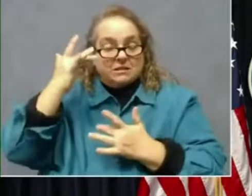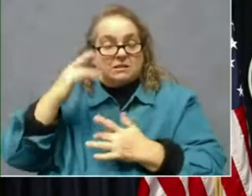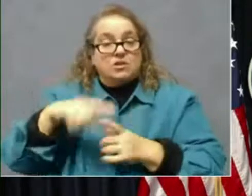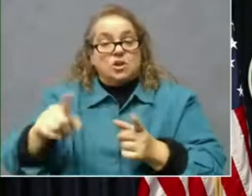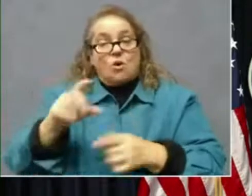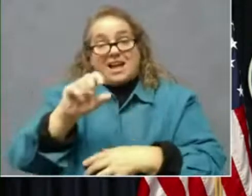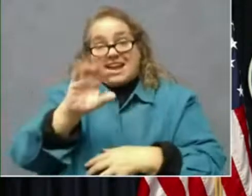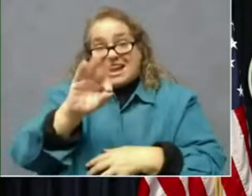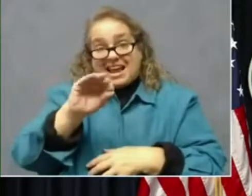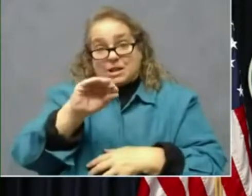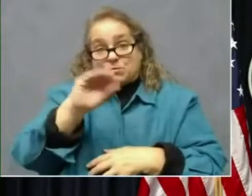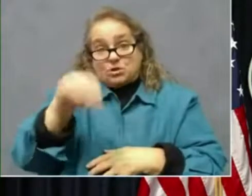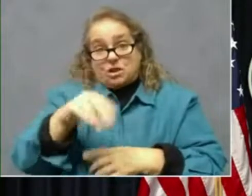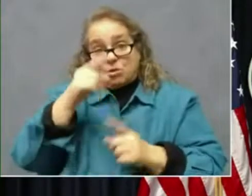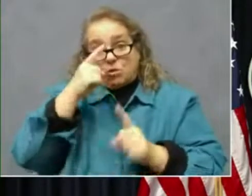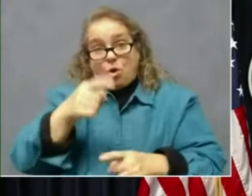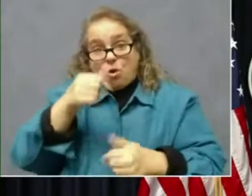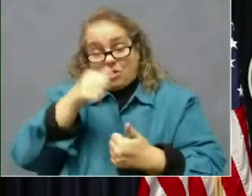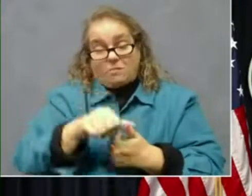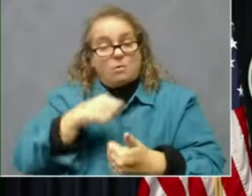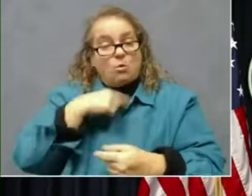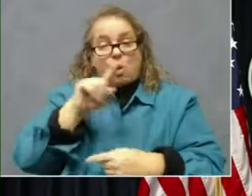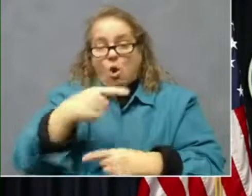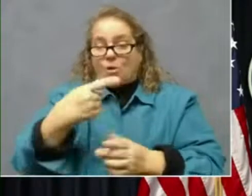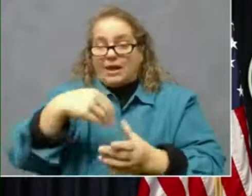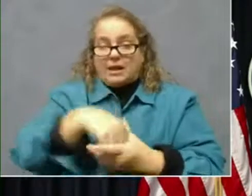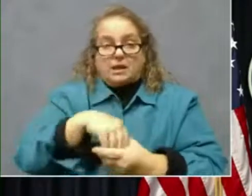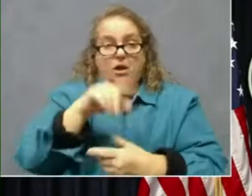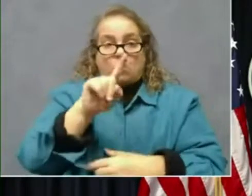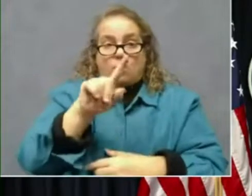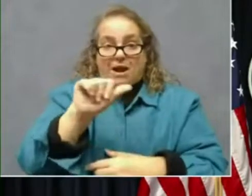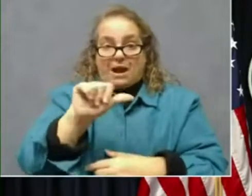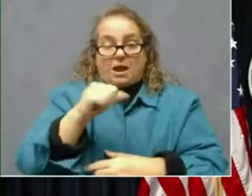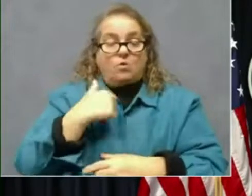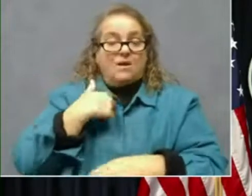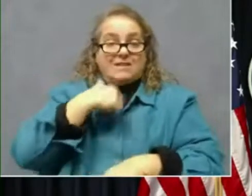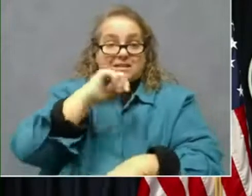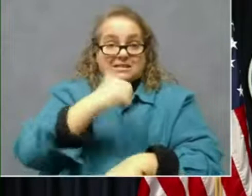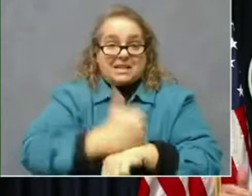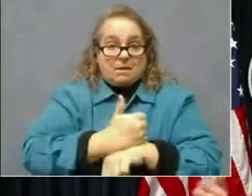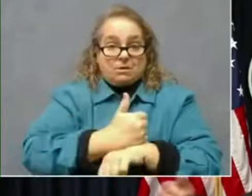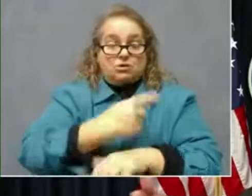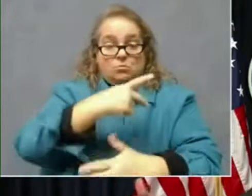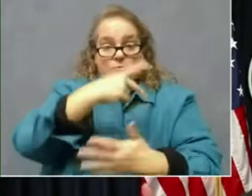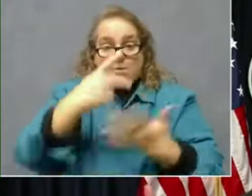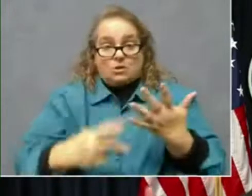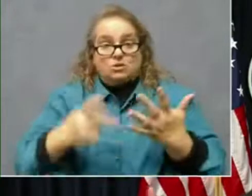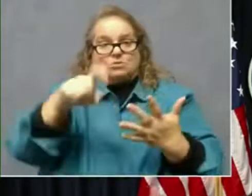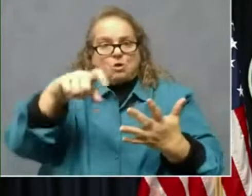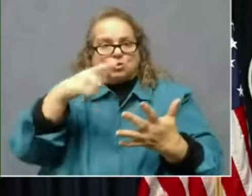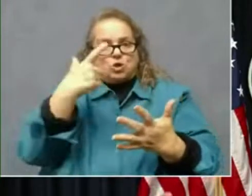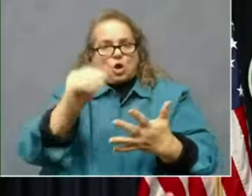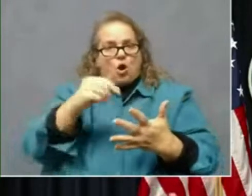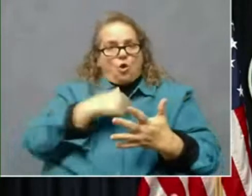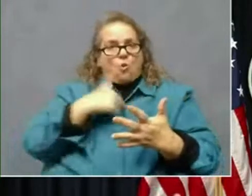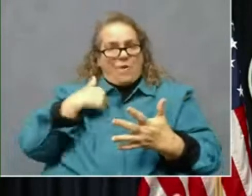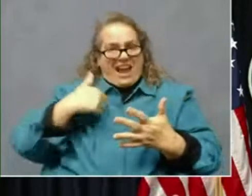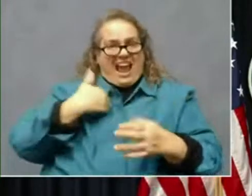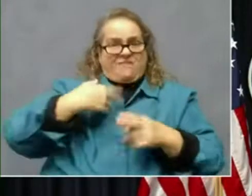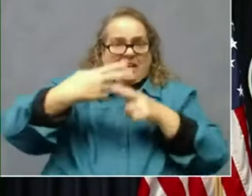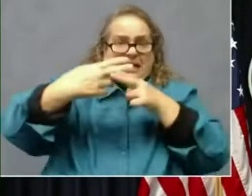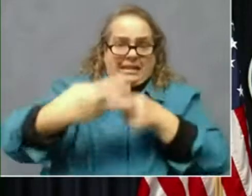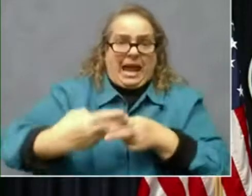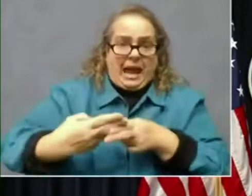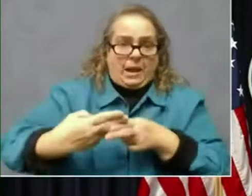we are only in 1A. So we have established populations that it's supposed to go to. And in fact, we have names and